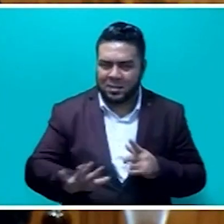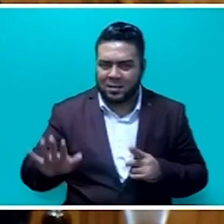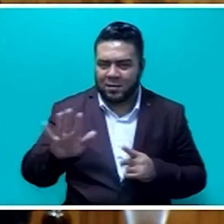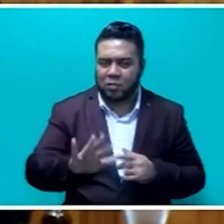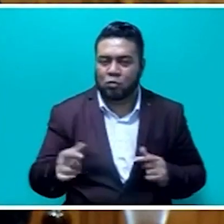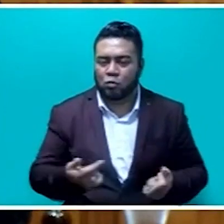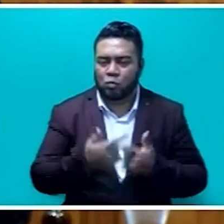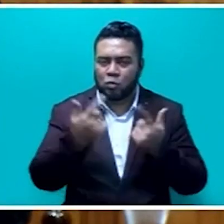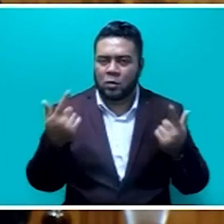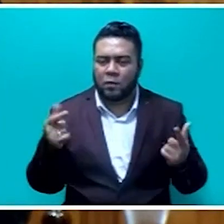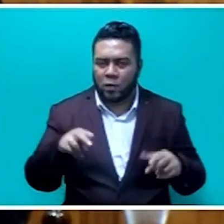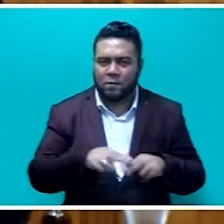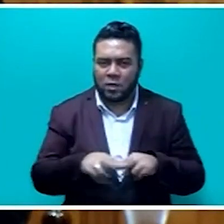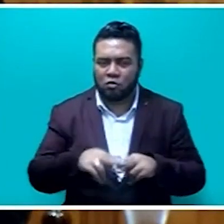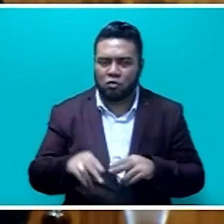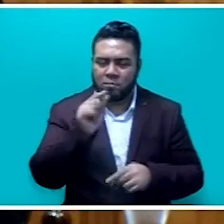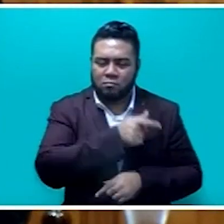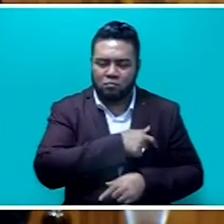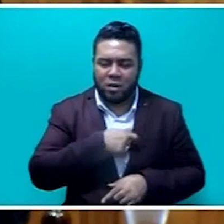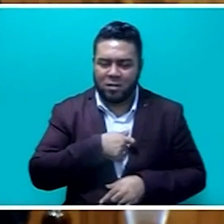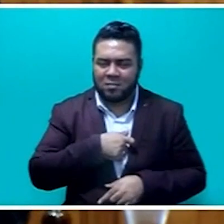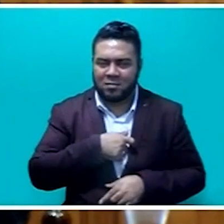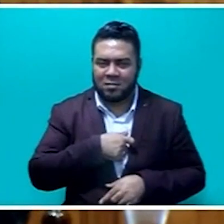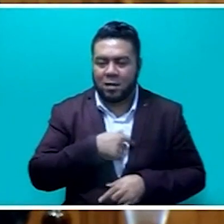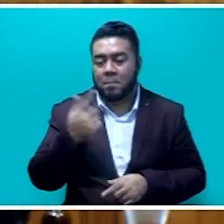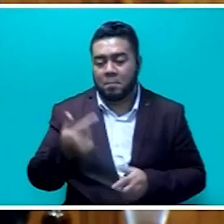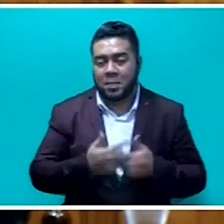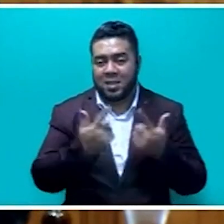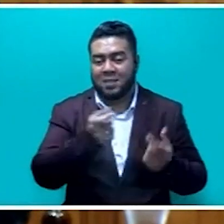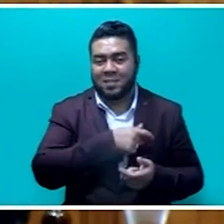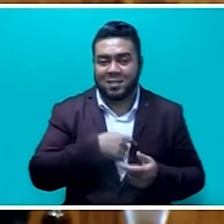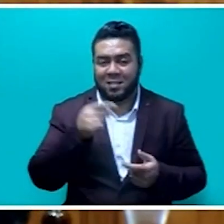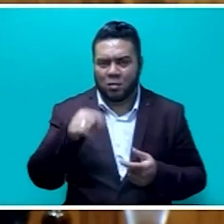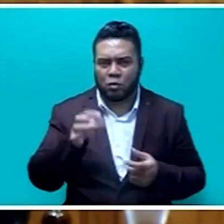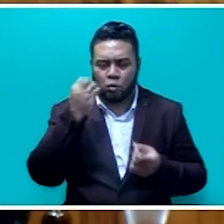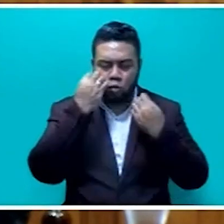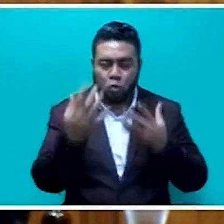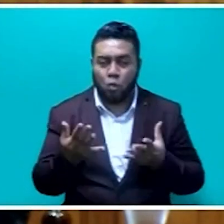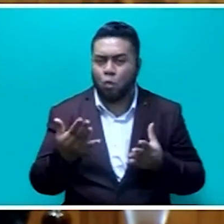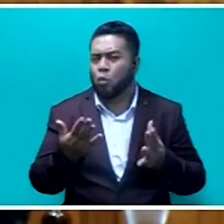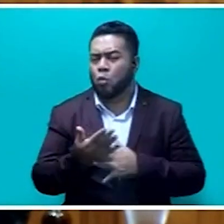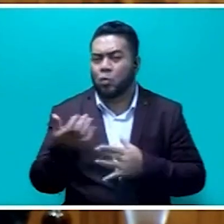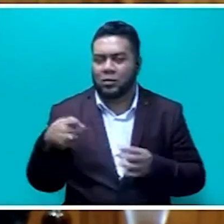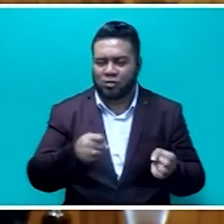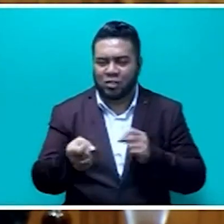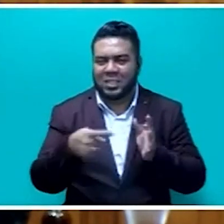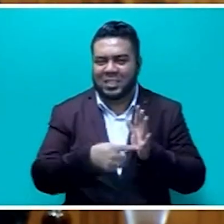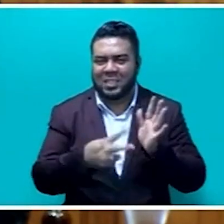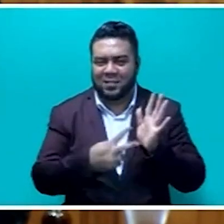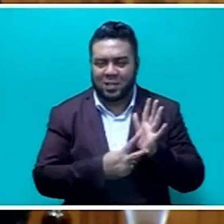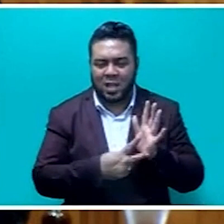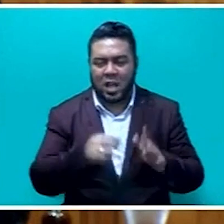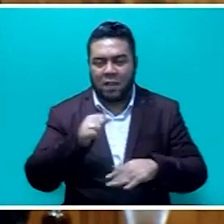exposure for the Fiji brand. Like other major events, the event will be showcased through strategic television advertising,